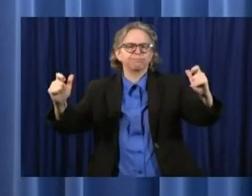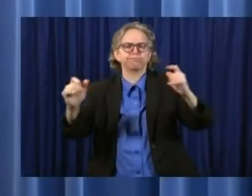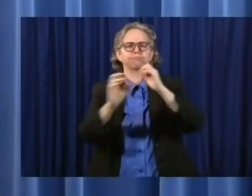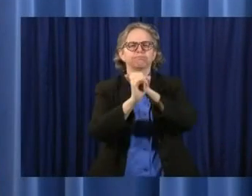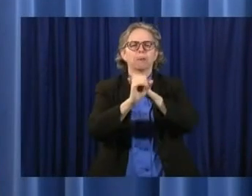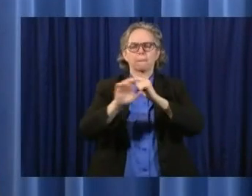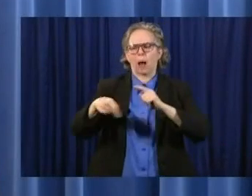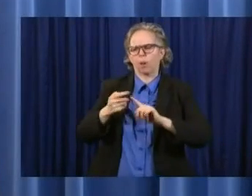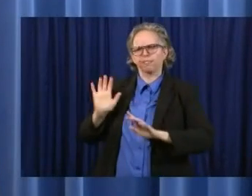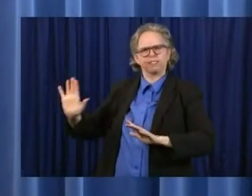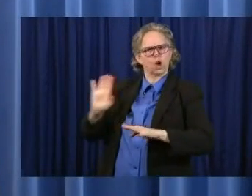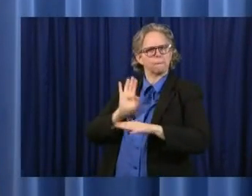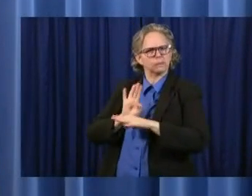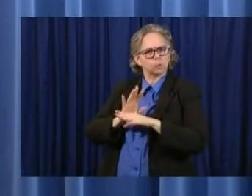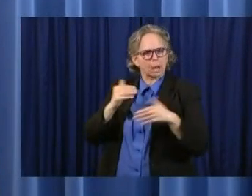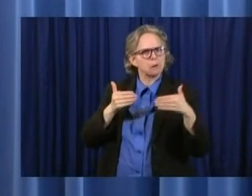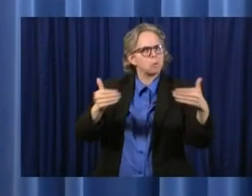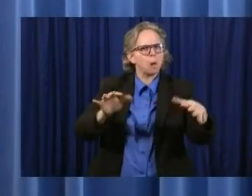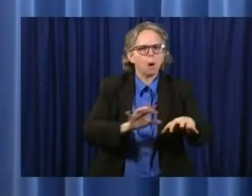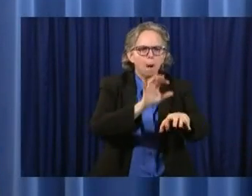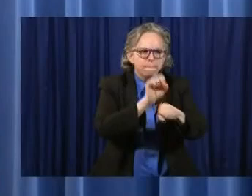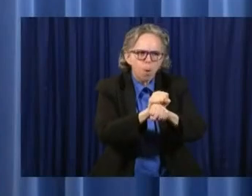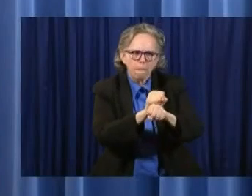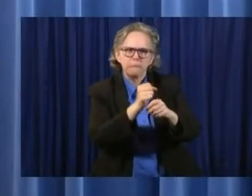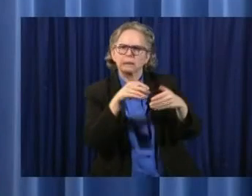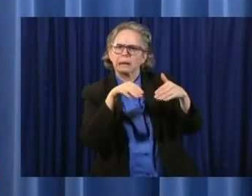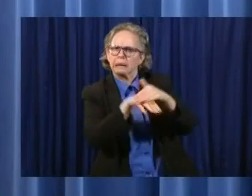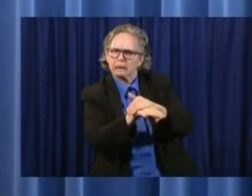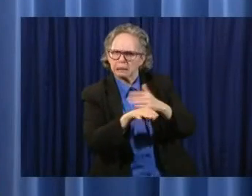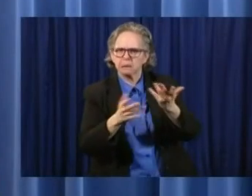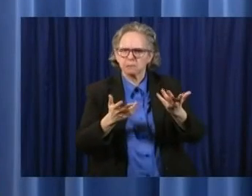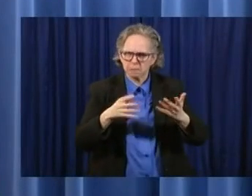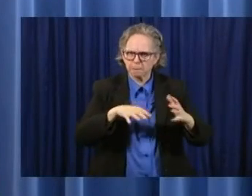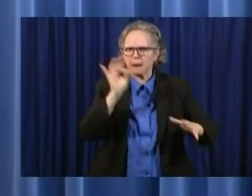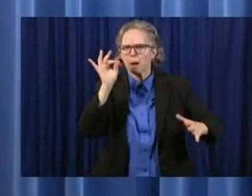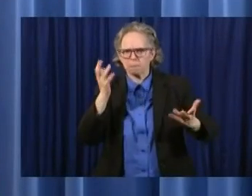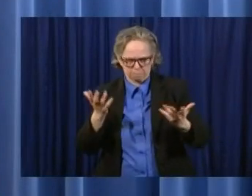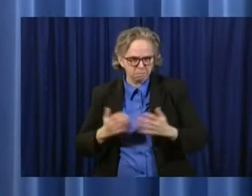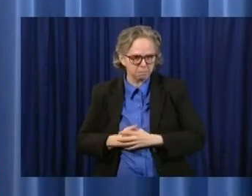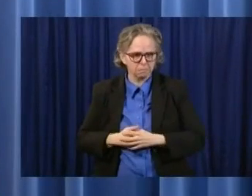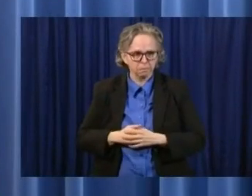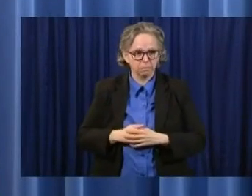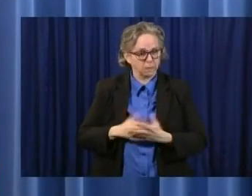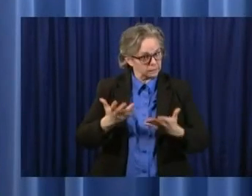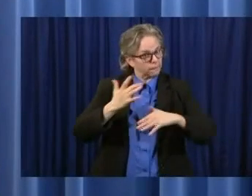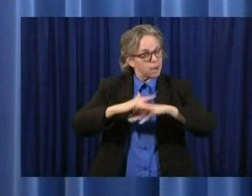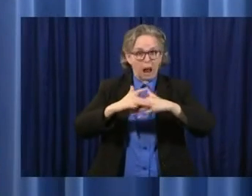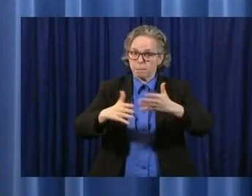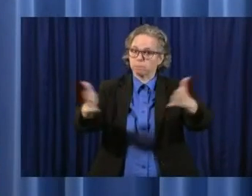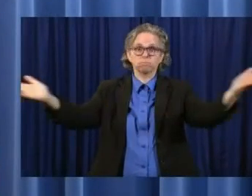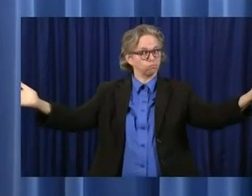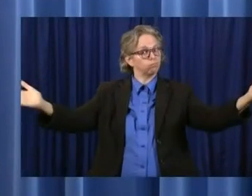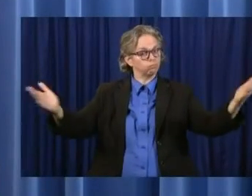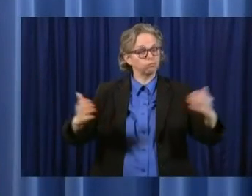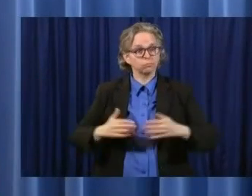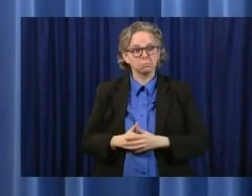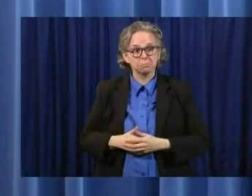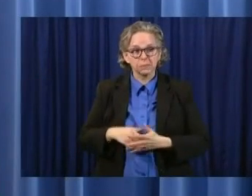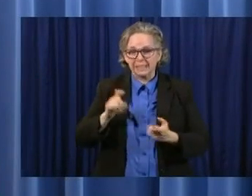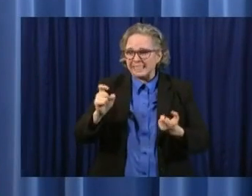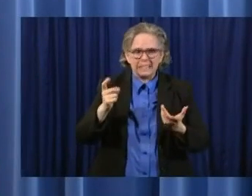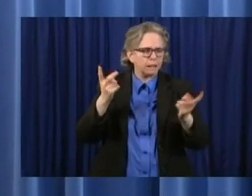companies. So we would remind everybody that is available today if that works for your retail company,